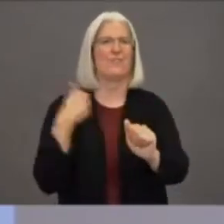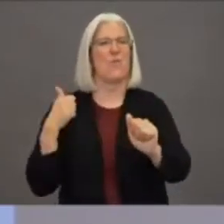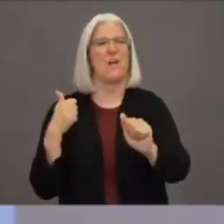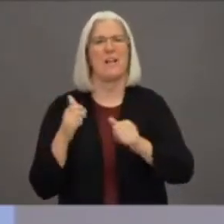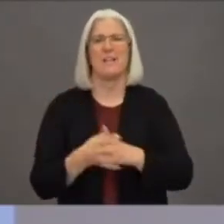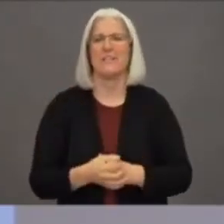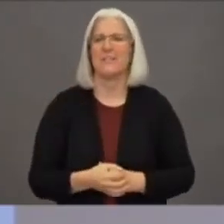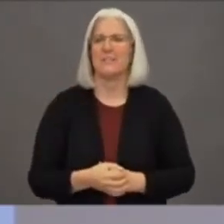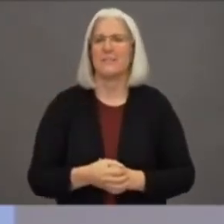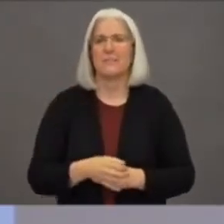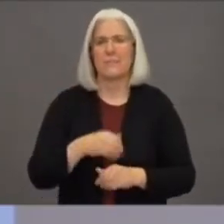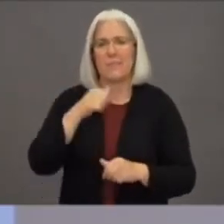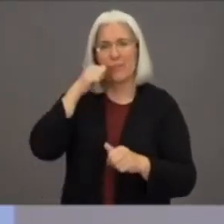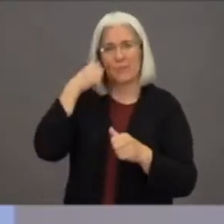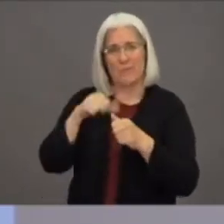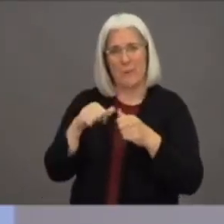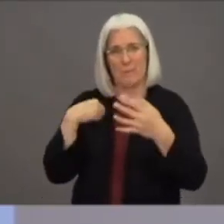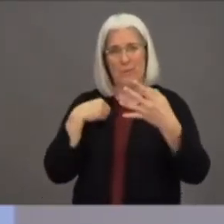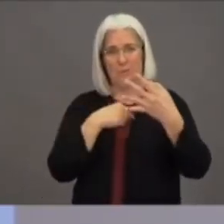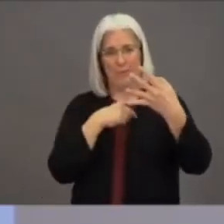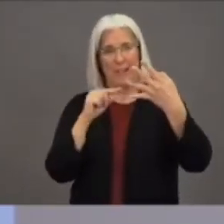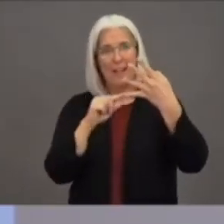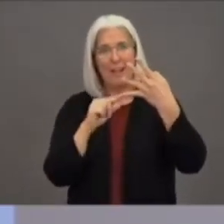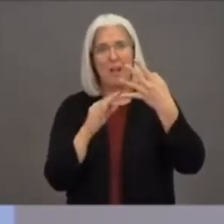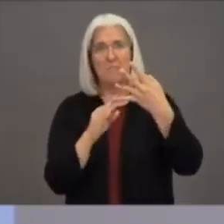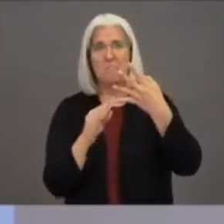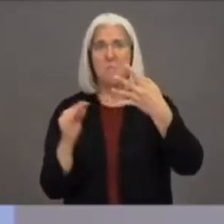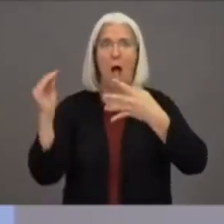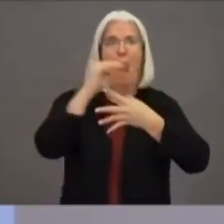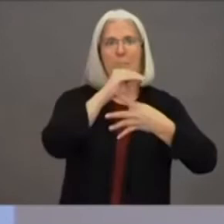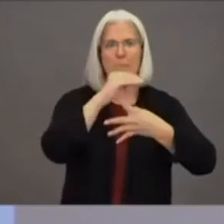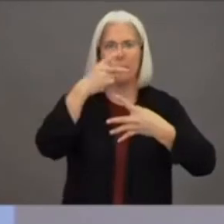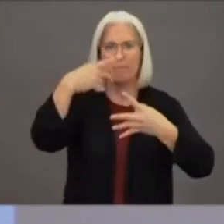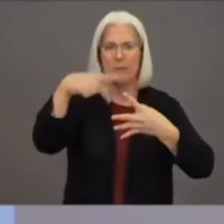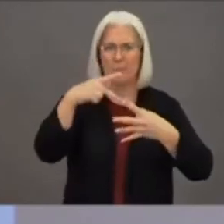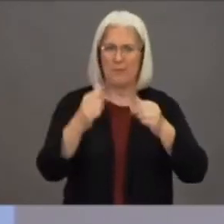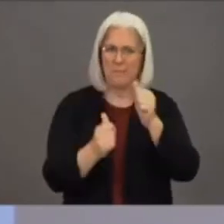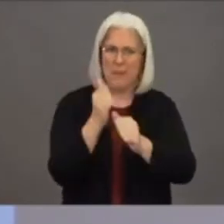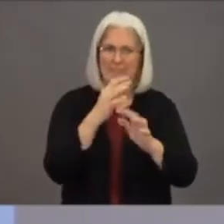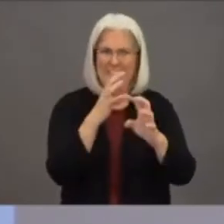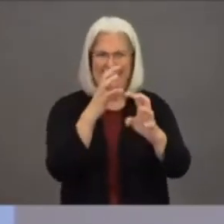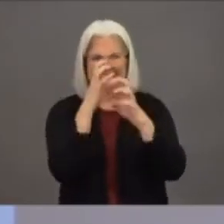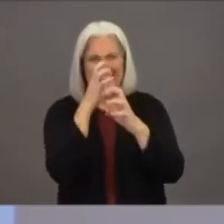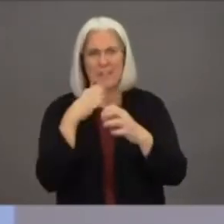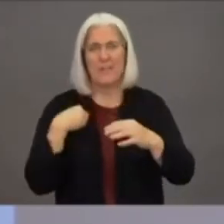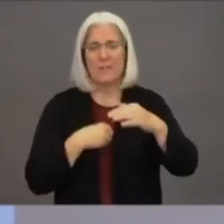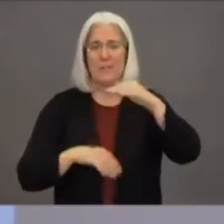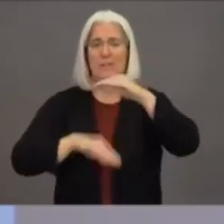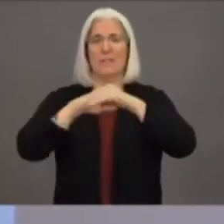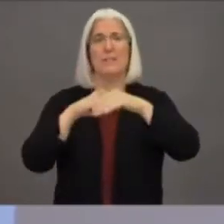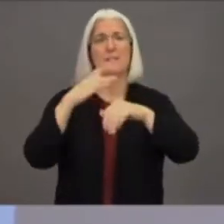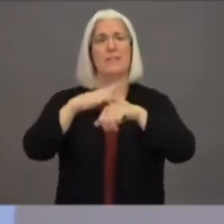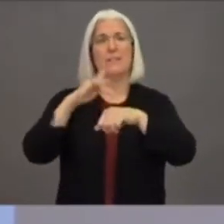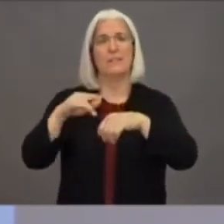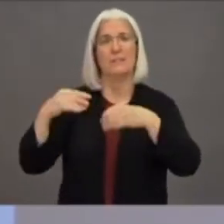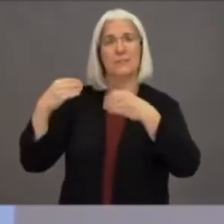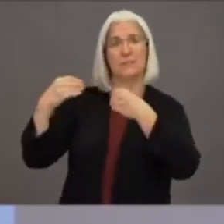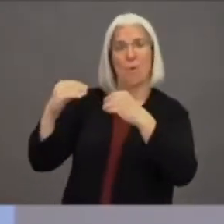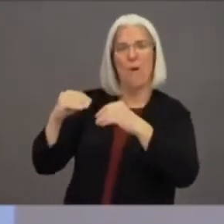And 25 capacity also applies to malls. And 50% capacity to grocery stores.